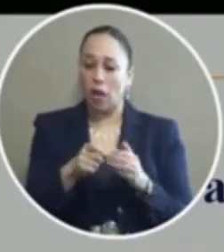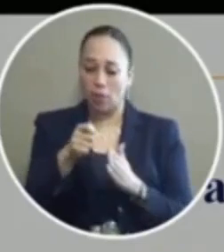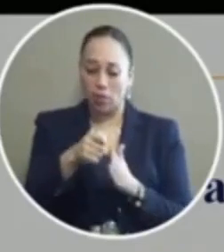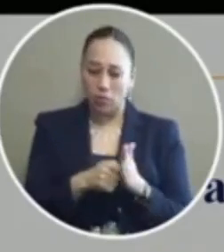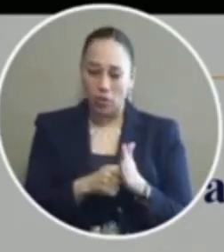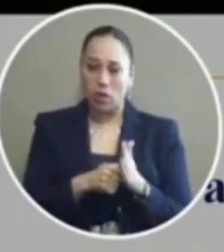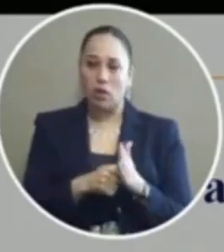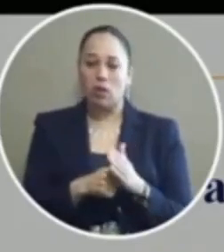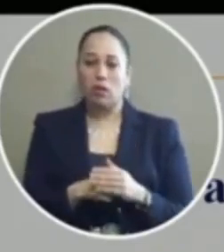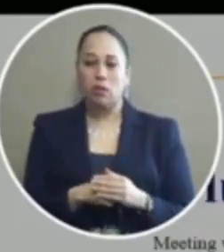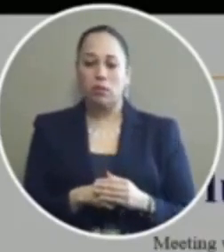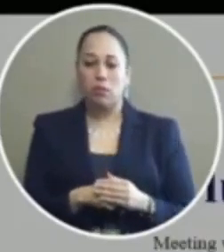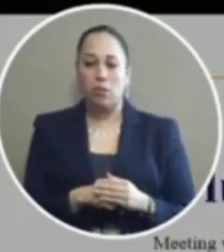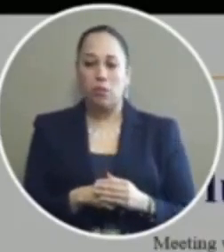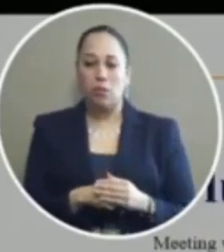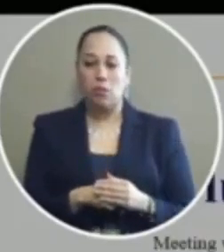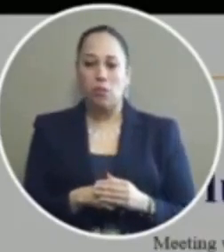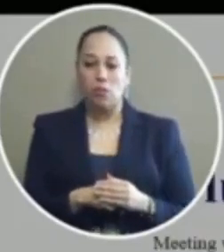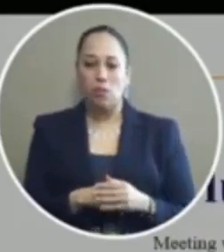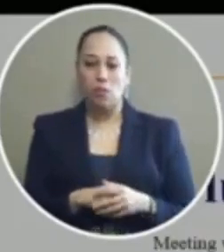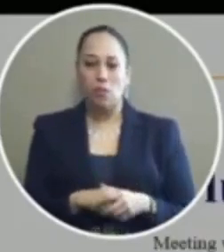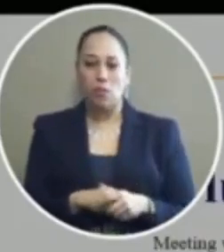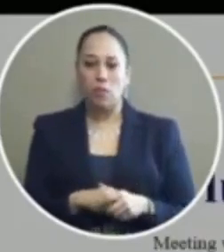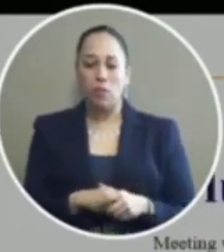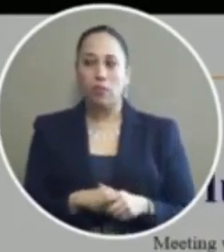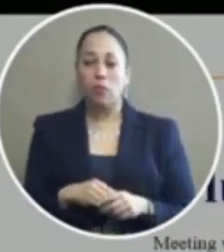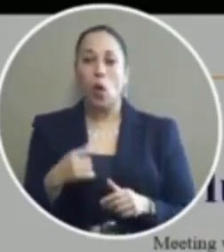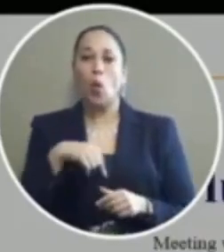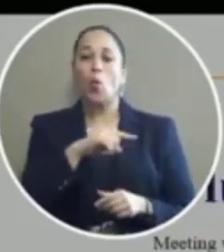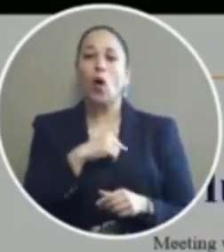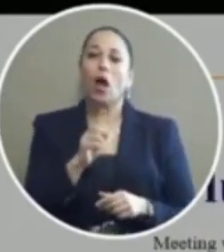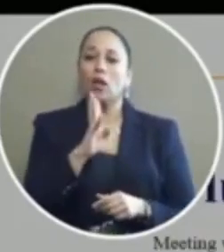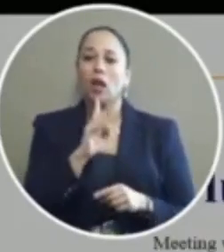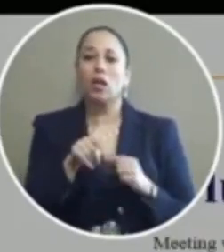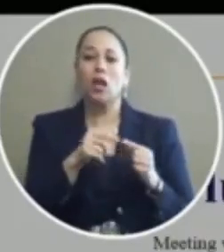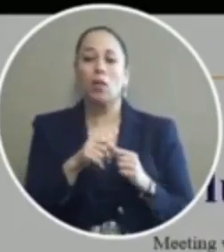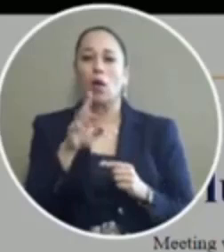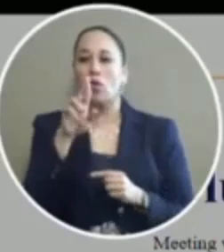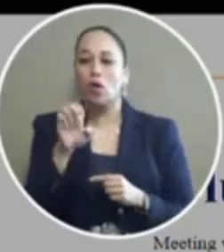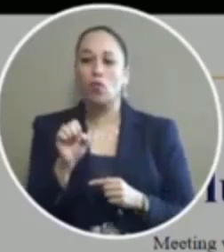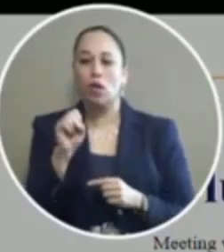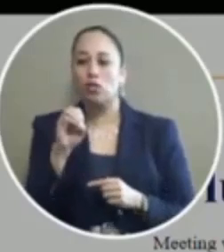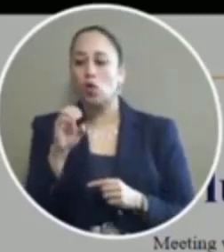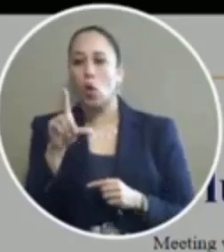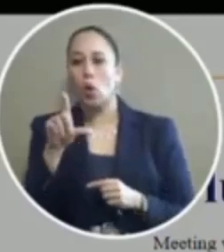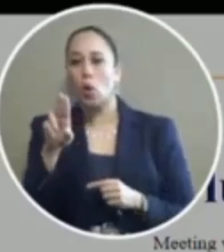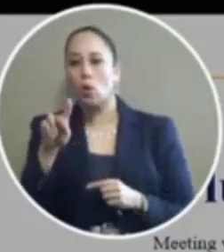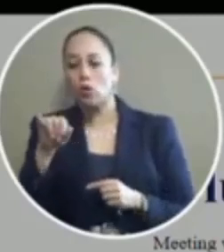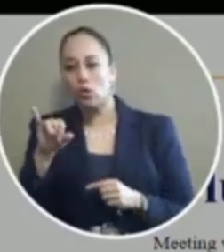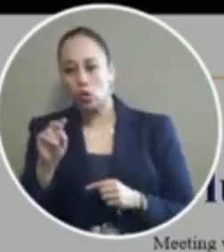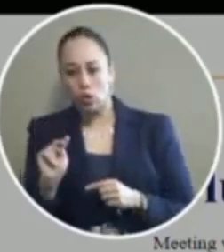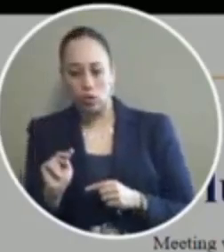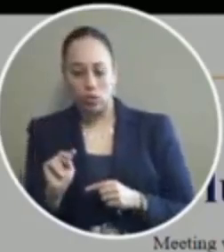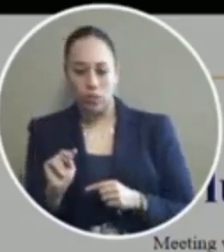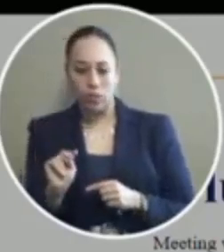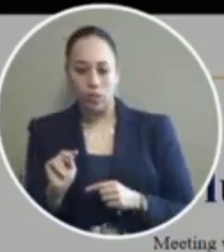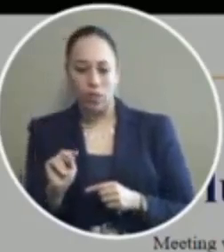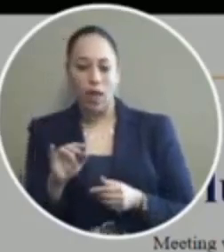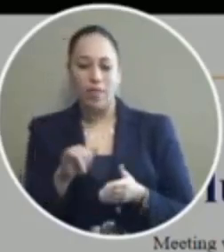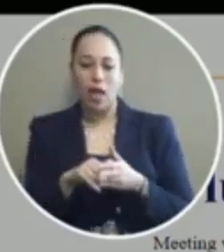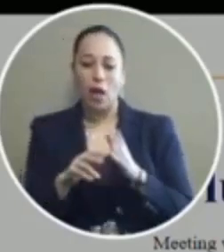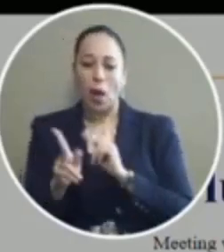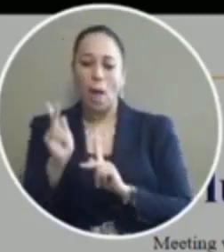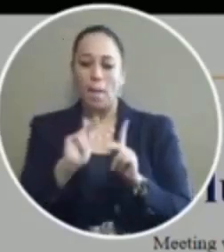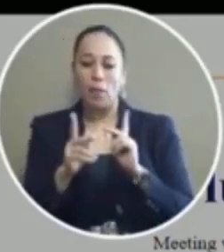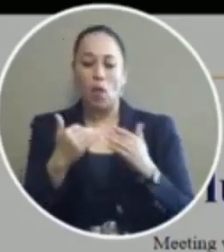next slide please so when we talk about the resolution and the meetings and such on individuals